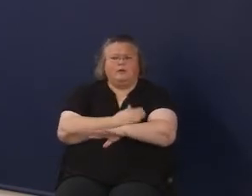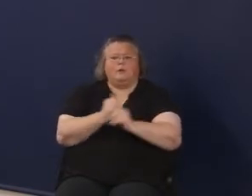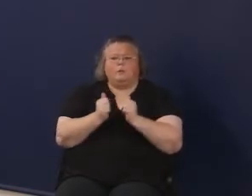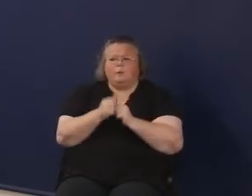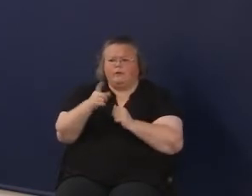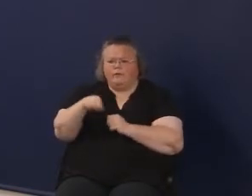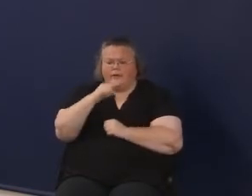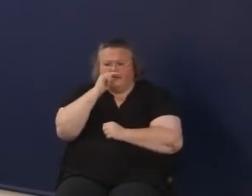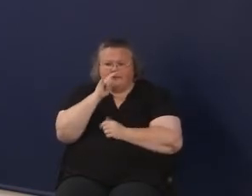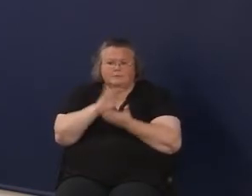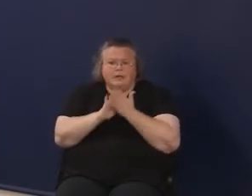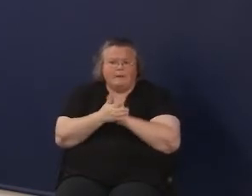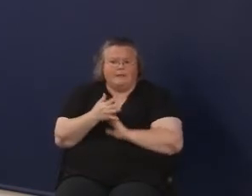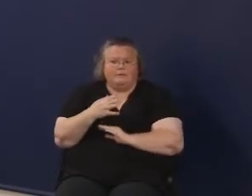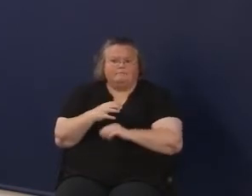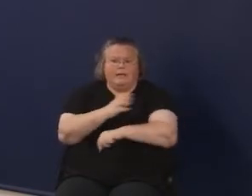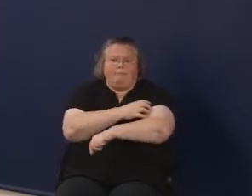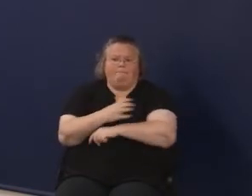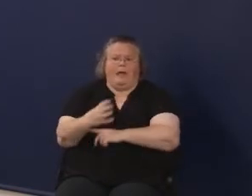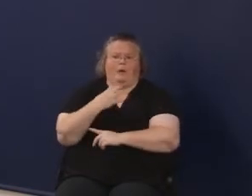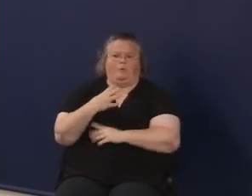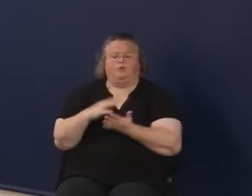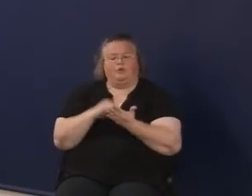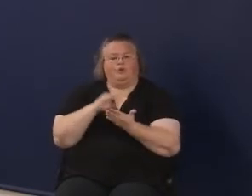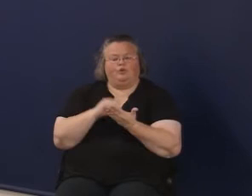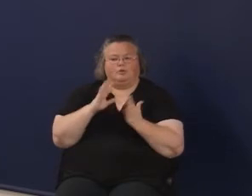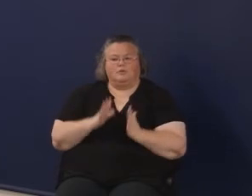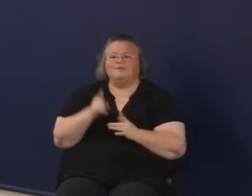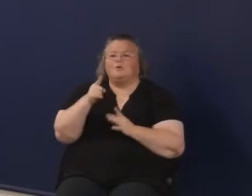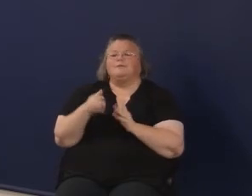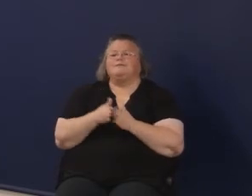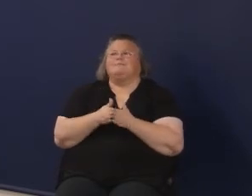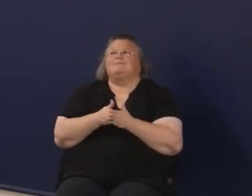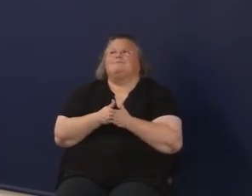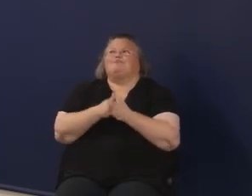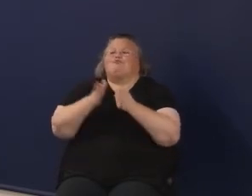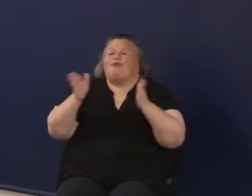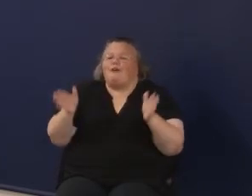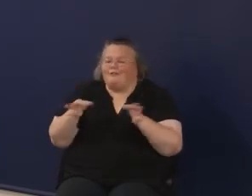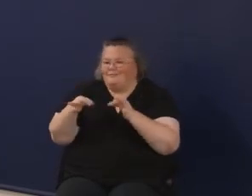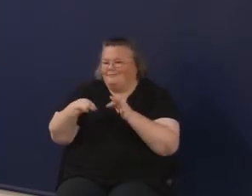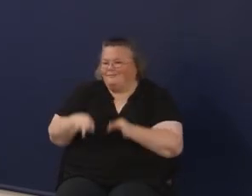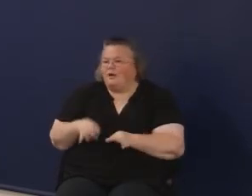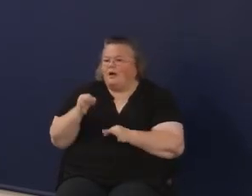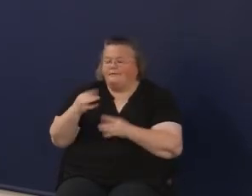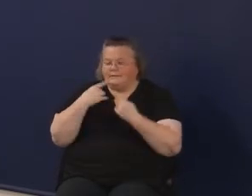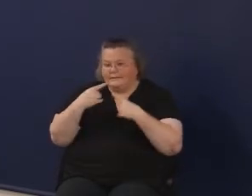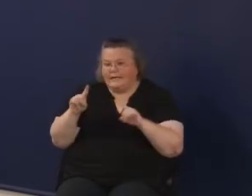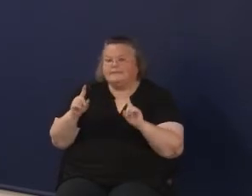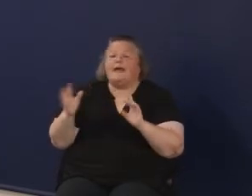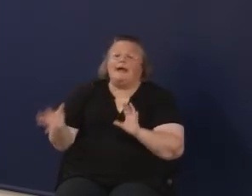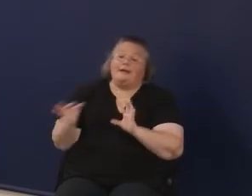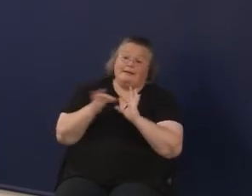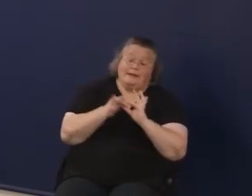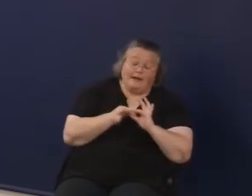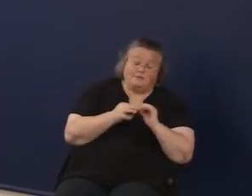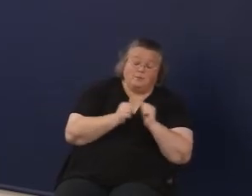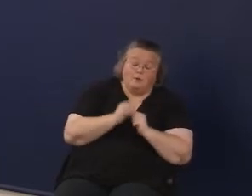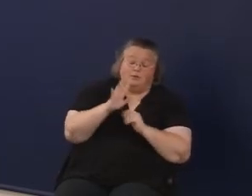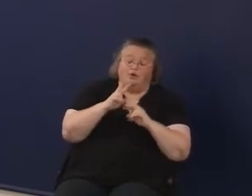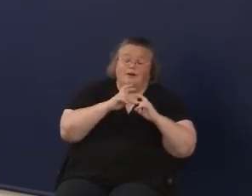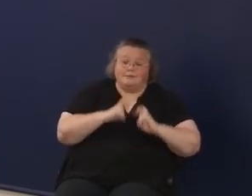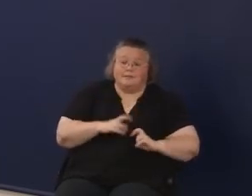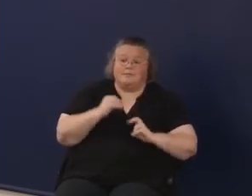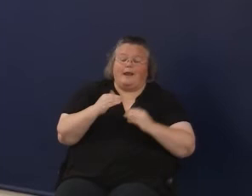helping kids be empowered learners? So this is a broader definition of success and can connect to the assessment and accountability work that's